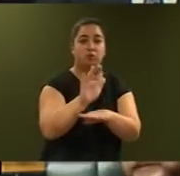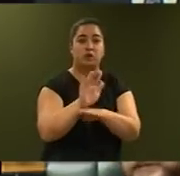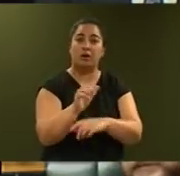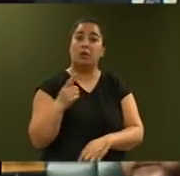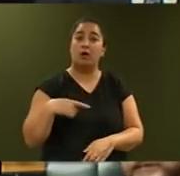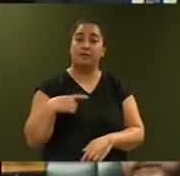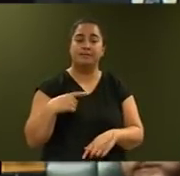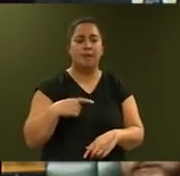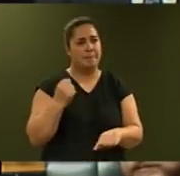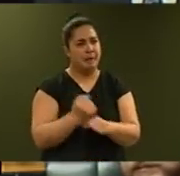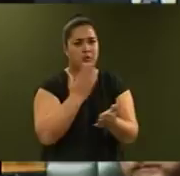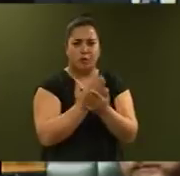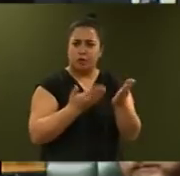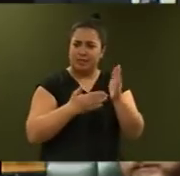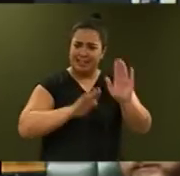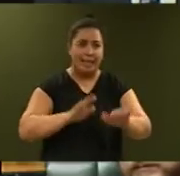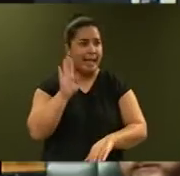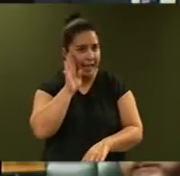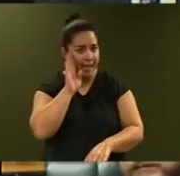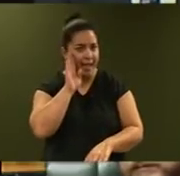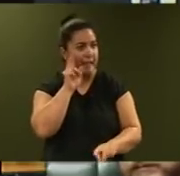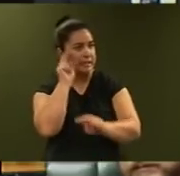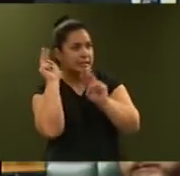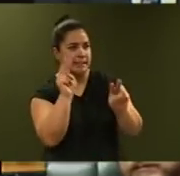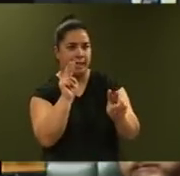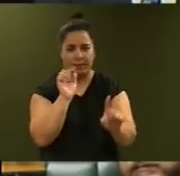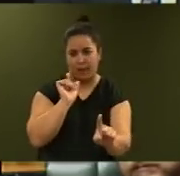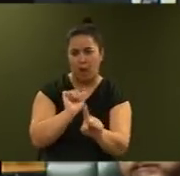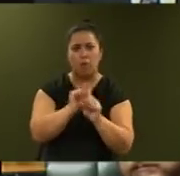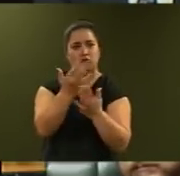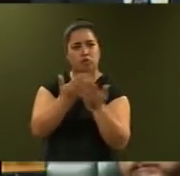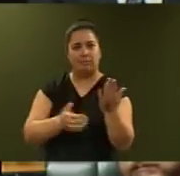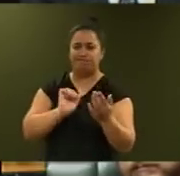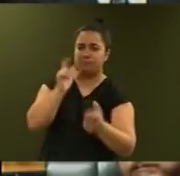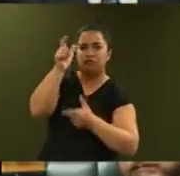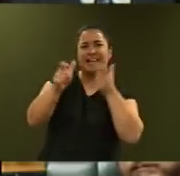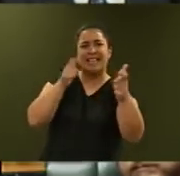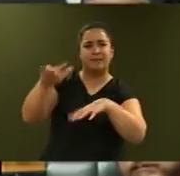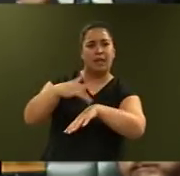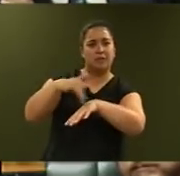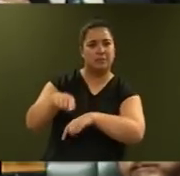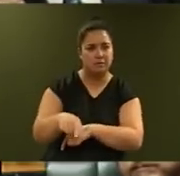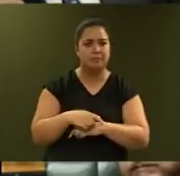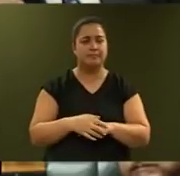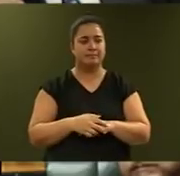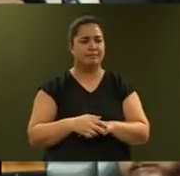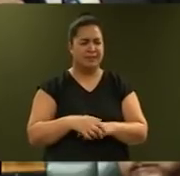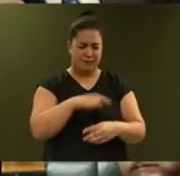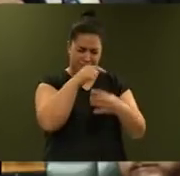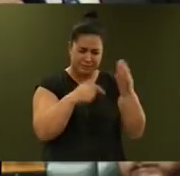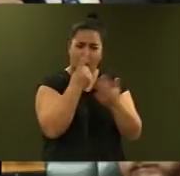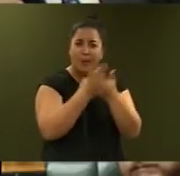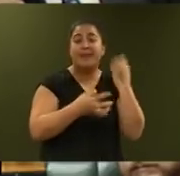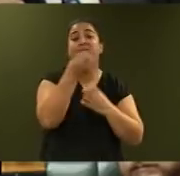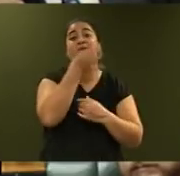Zealanders hear and see their own stories and creative talent. Mr Speaker, these are just some of the main items in the first